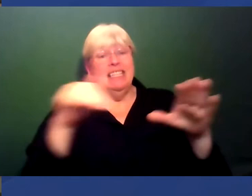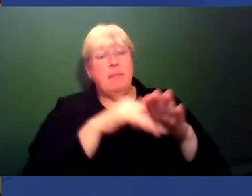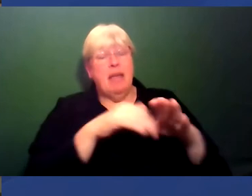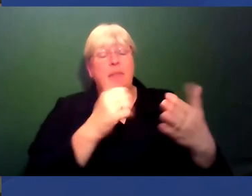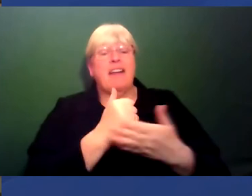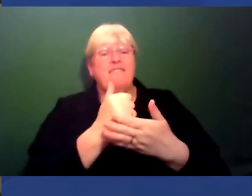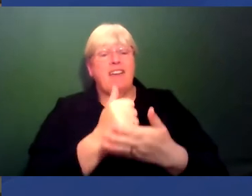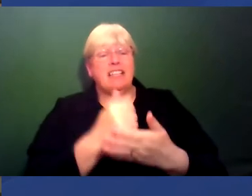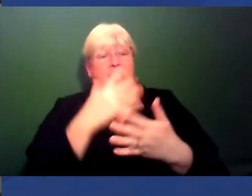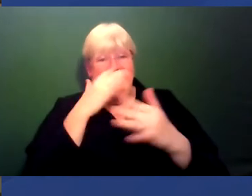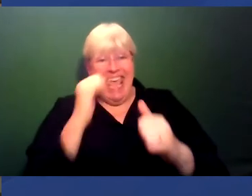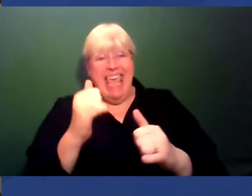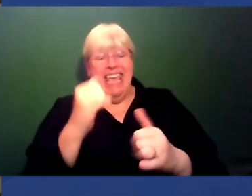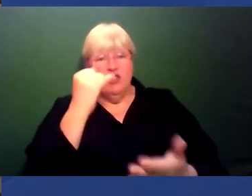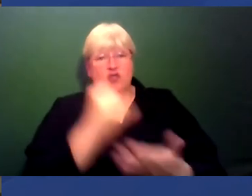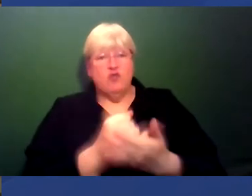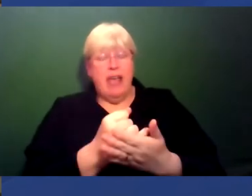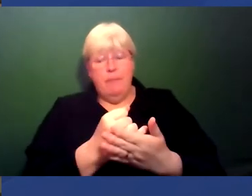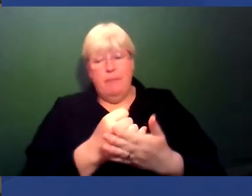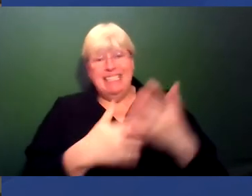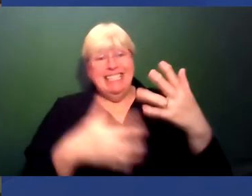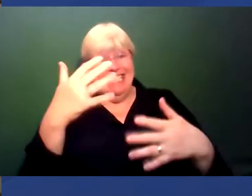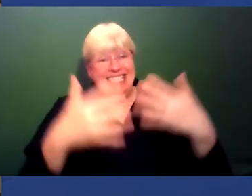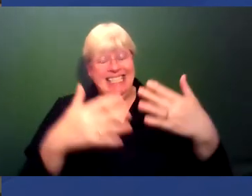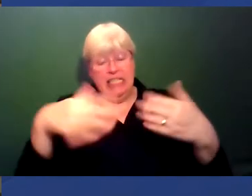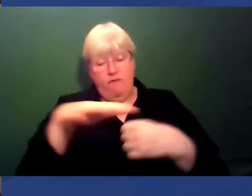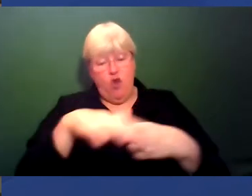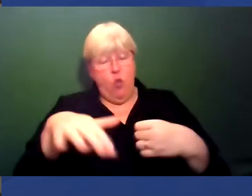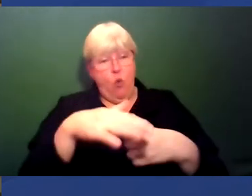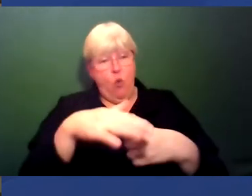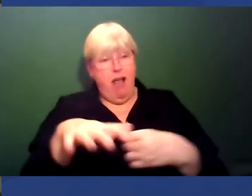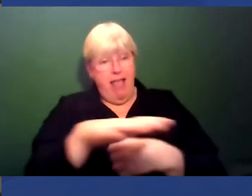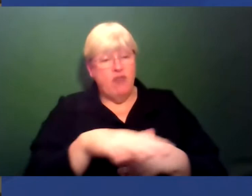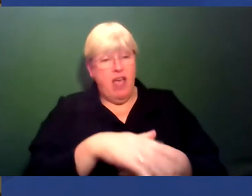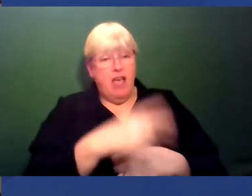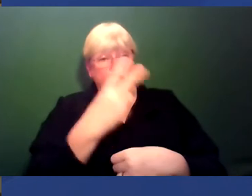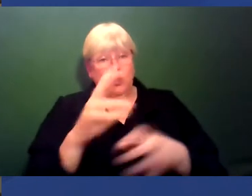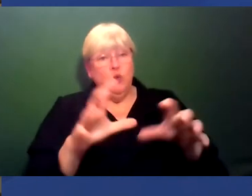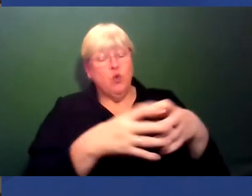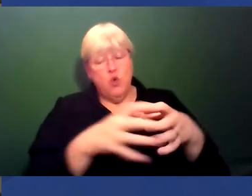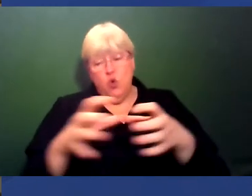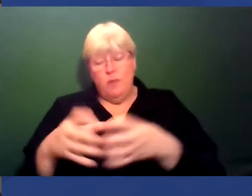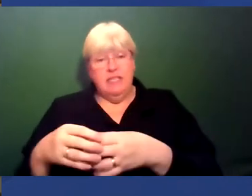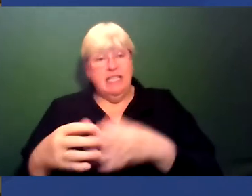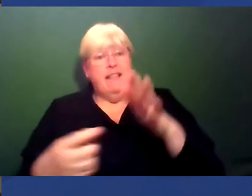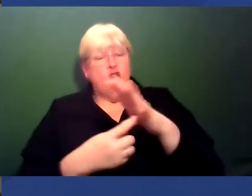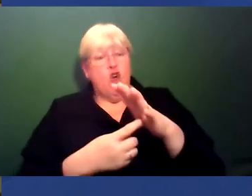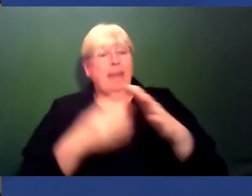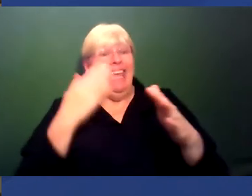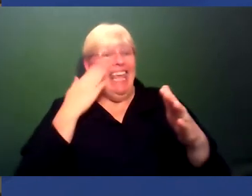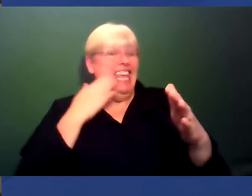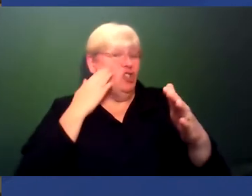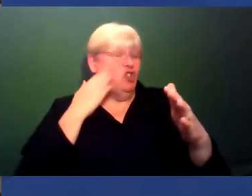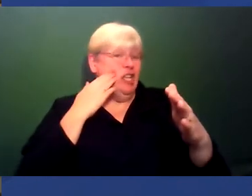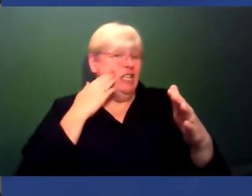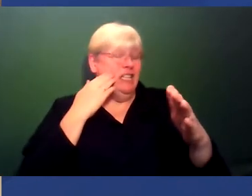hate crime stats for our local area highlighted that the two groups that were at the top of the list were Asian and Eastern European.